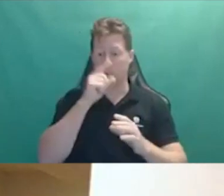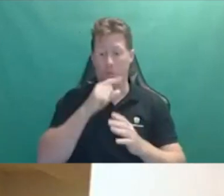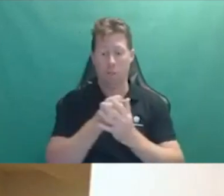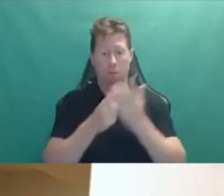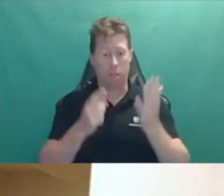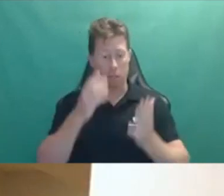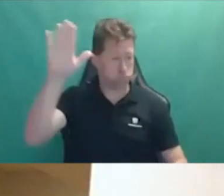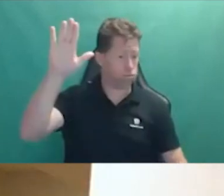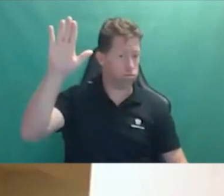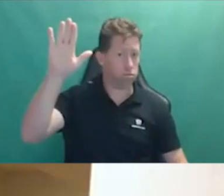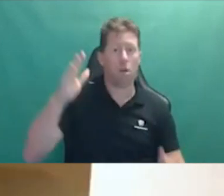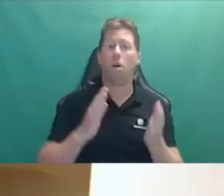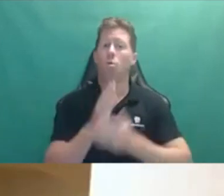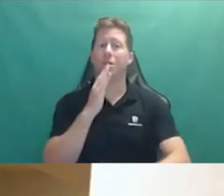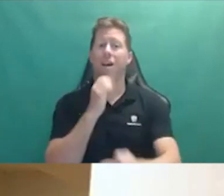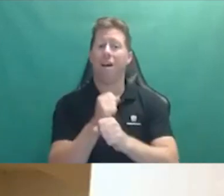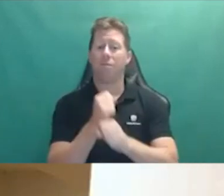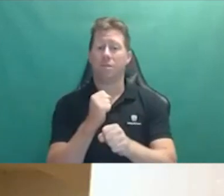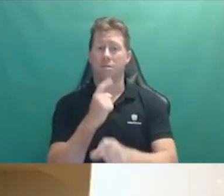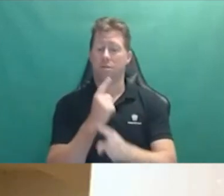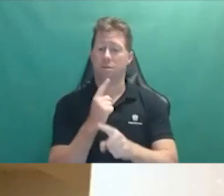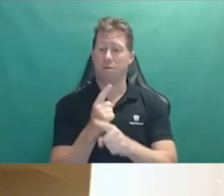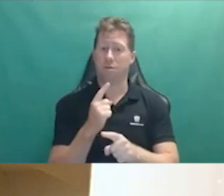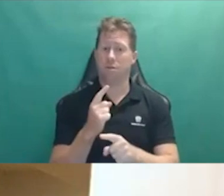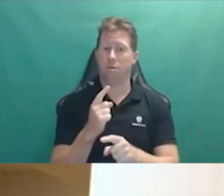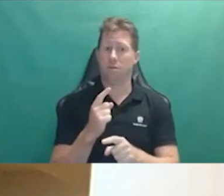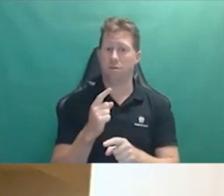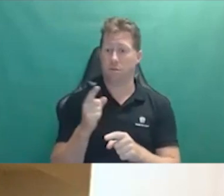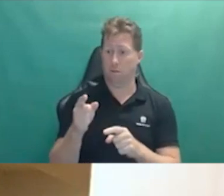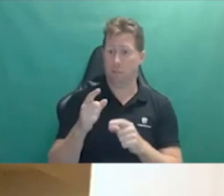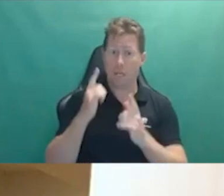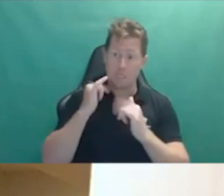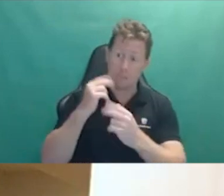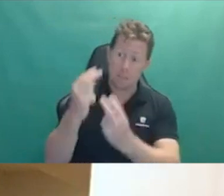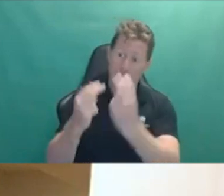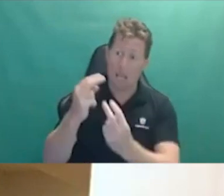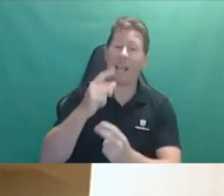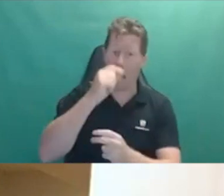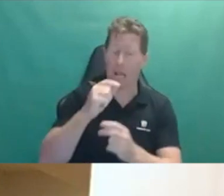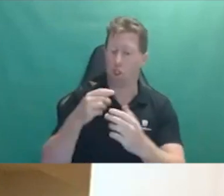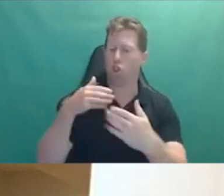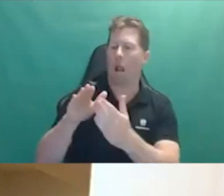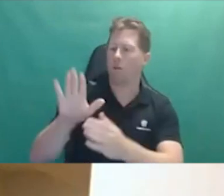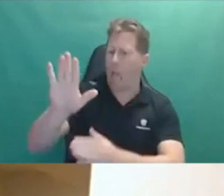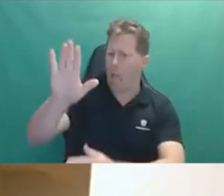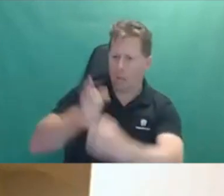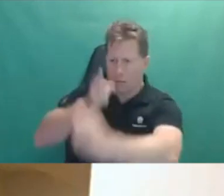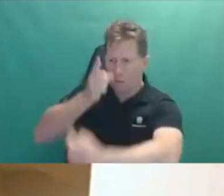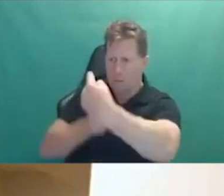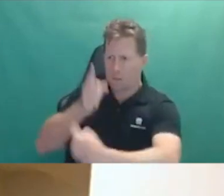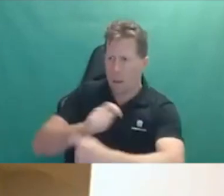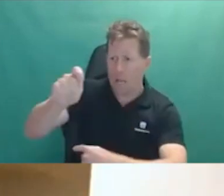Because the government has said the results of the assessment can be challenged or appealed and it said that even though it hasn't been able to prove that the